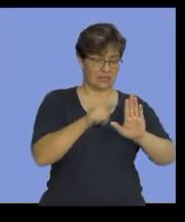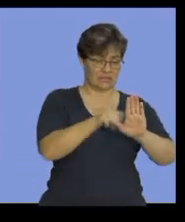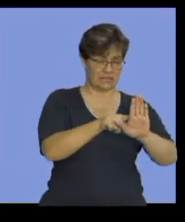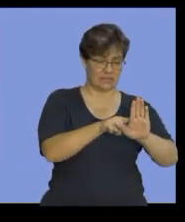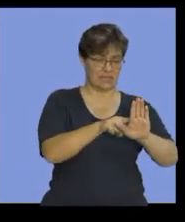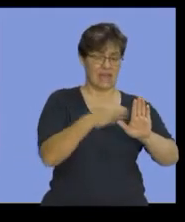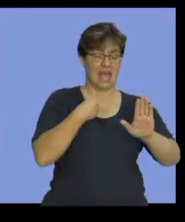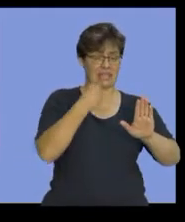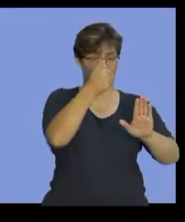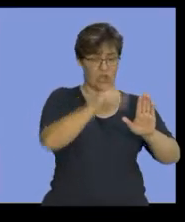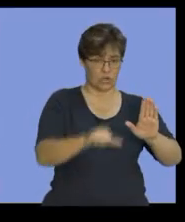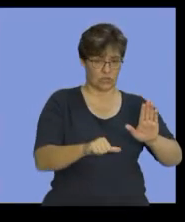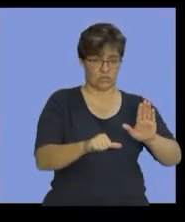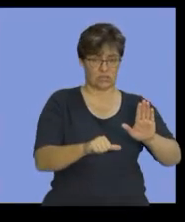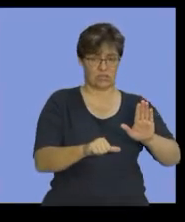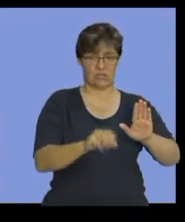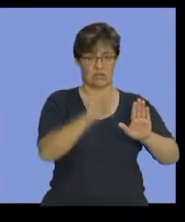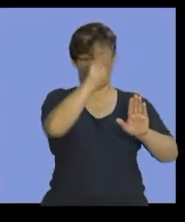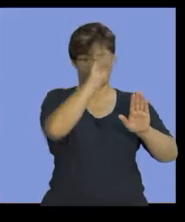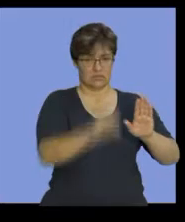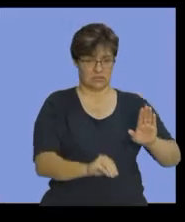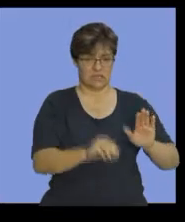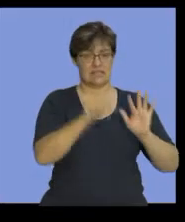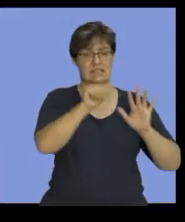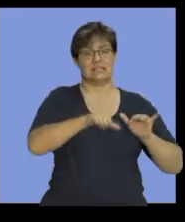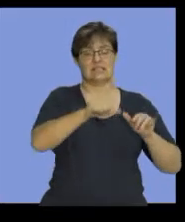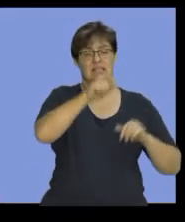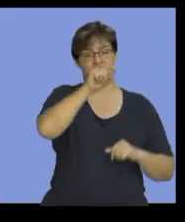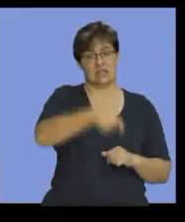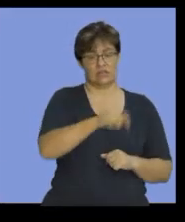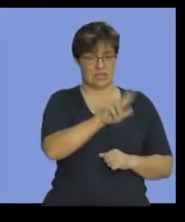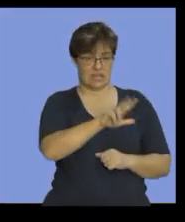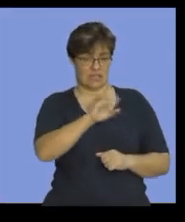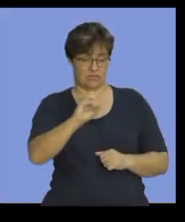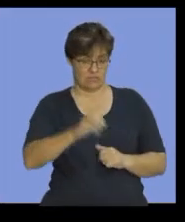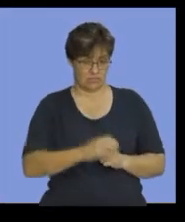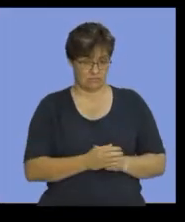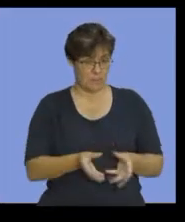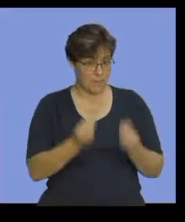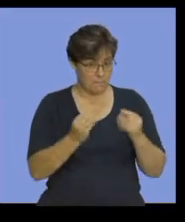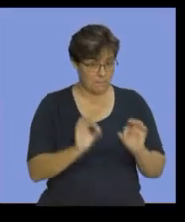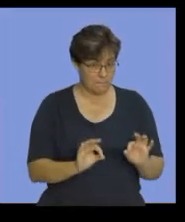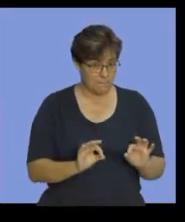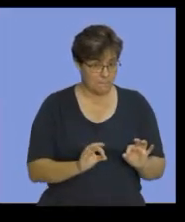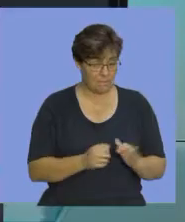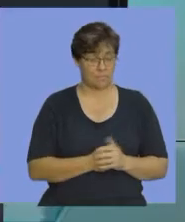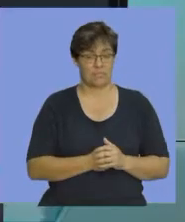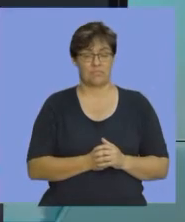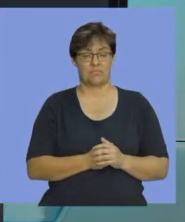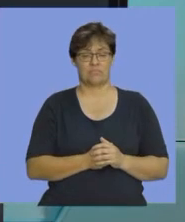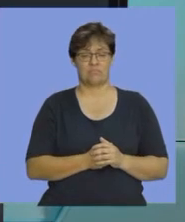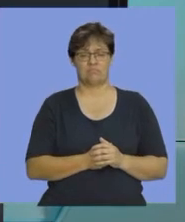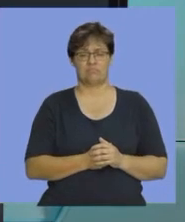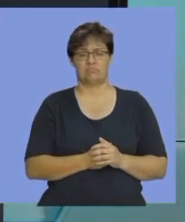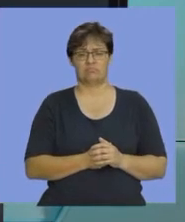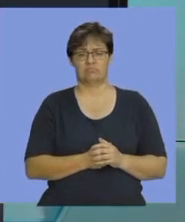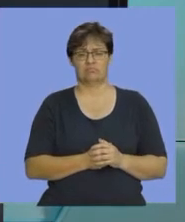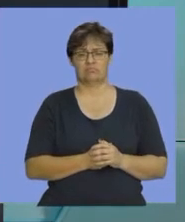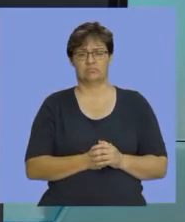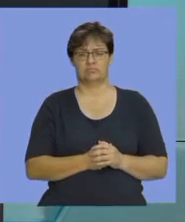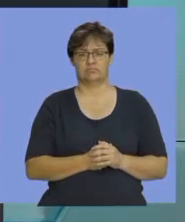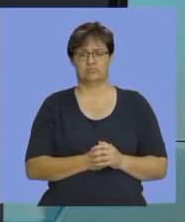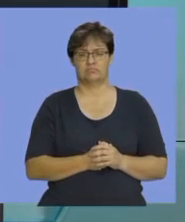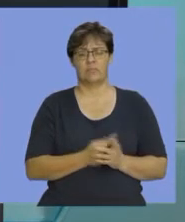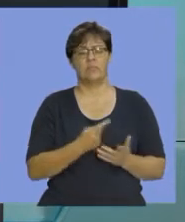account, the balance brought down 16,800. Got it? Okay. Let's do